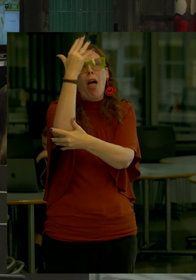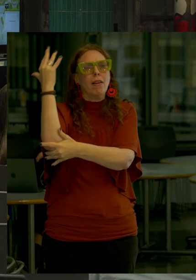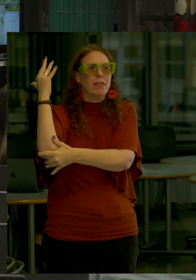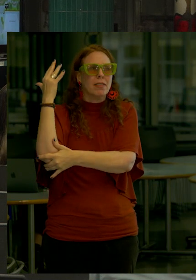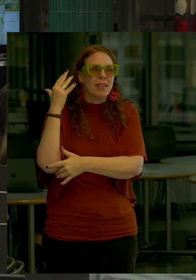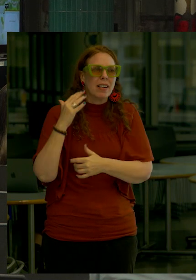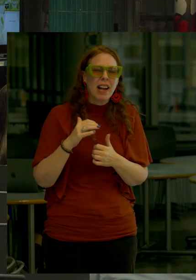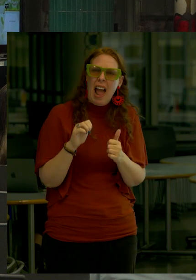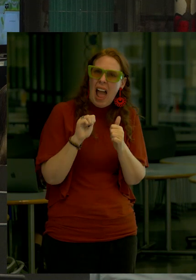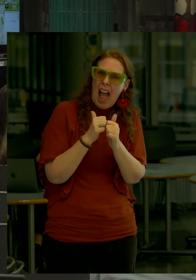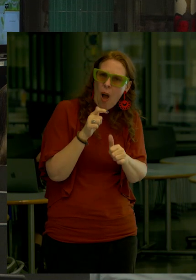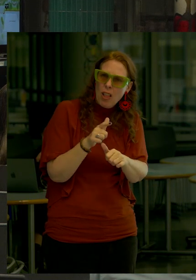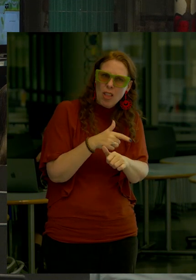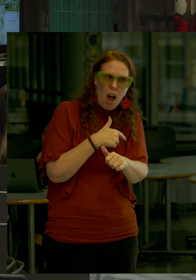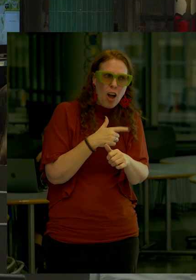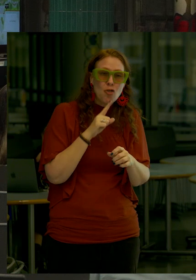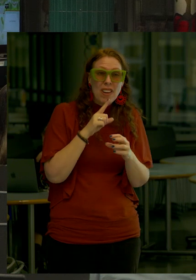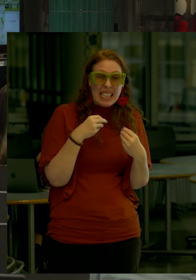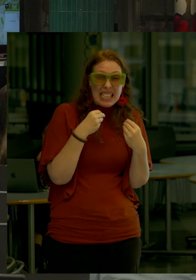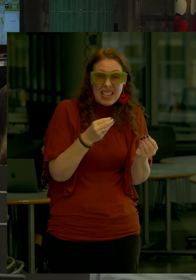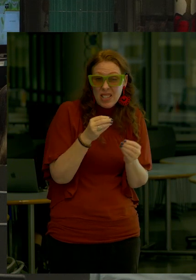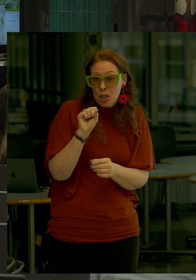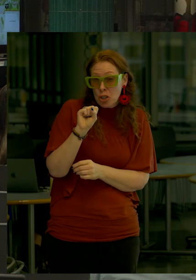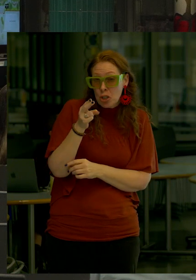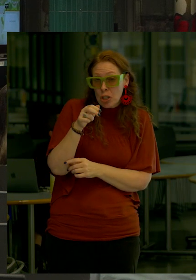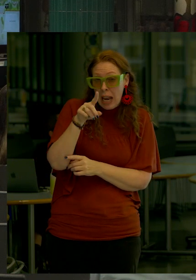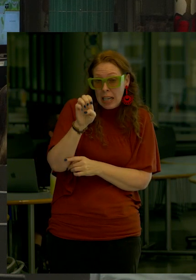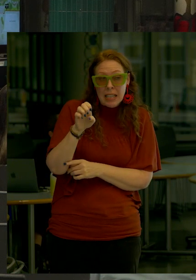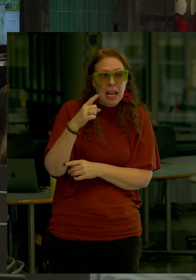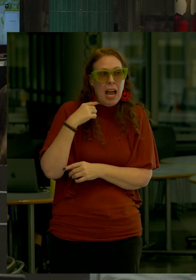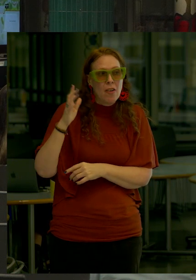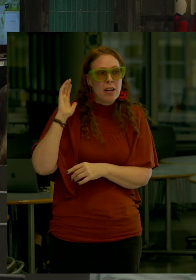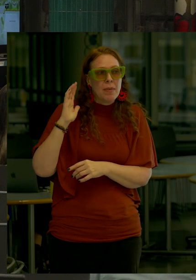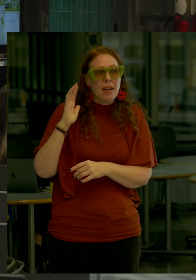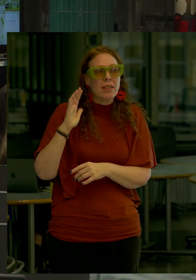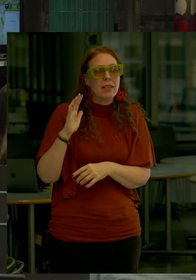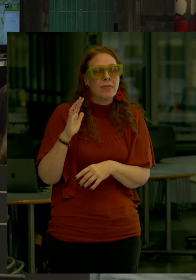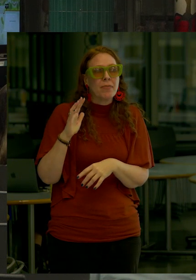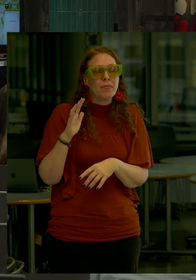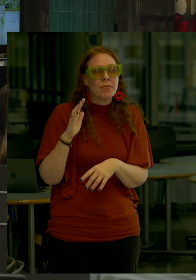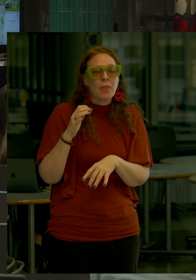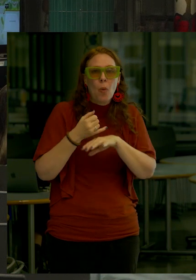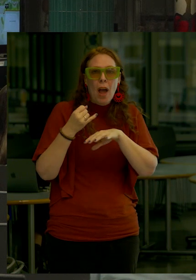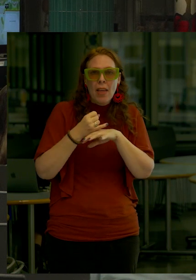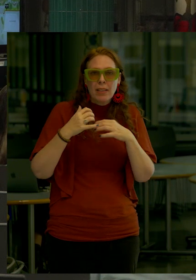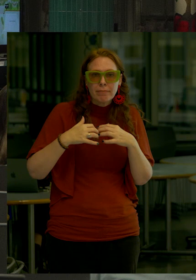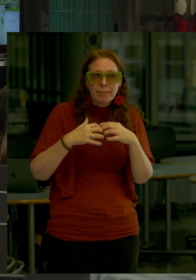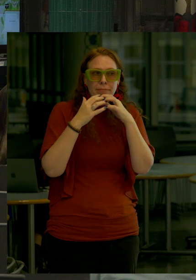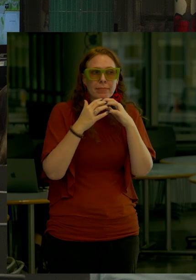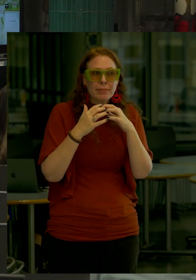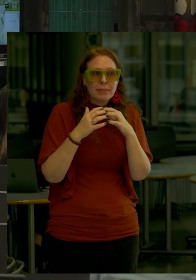Actually, how long does it take to really give shapes? Because I remember when the government's island was at the beginning